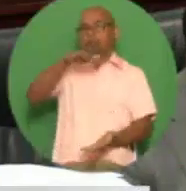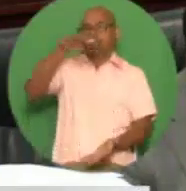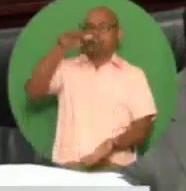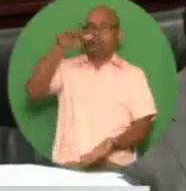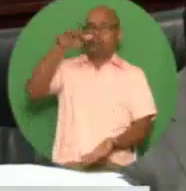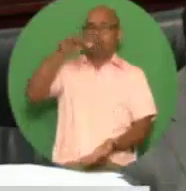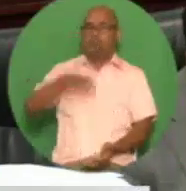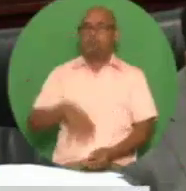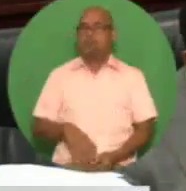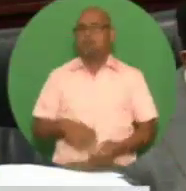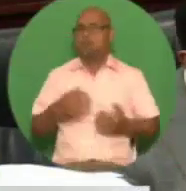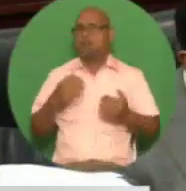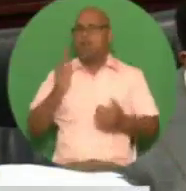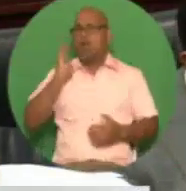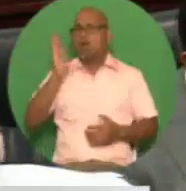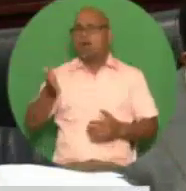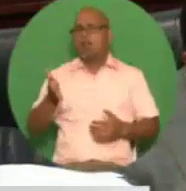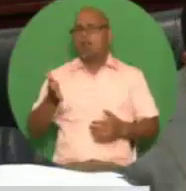future are bright